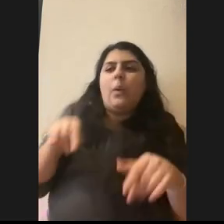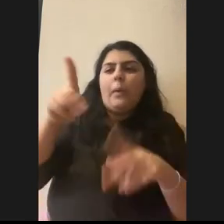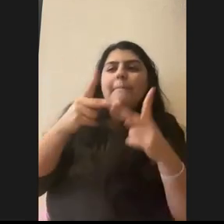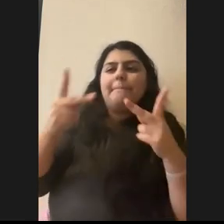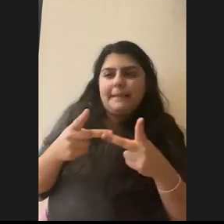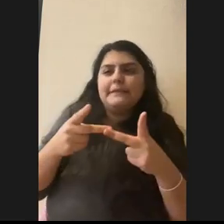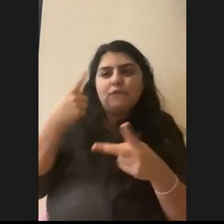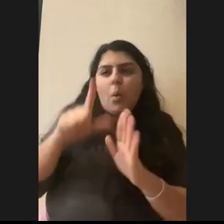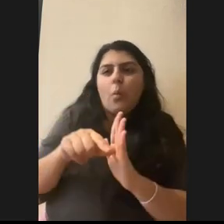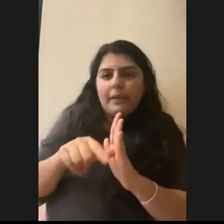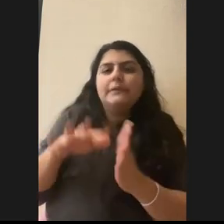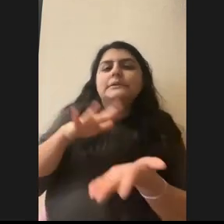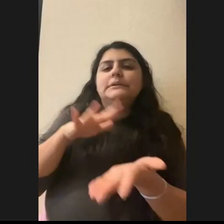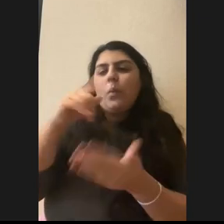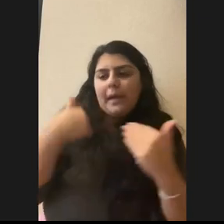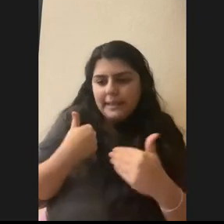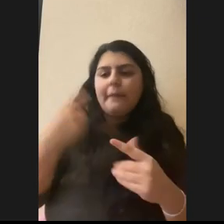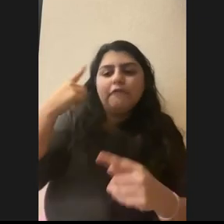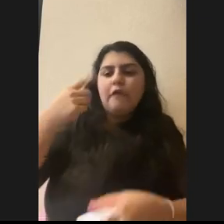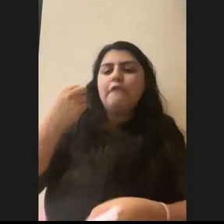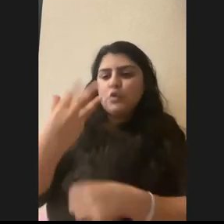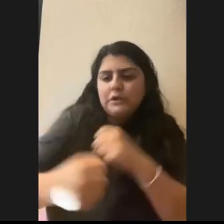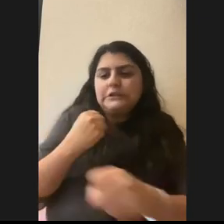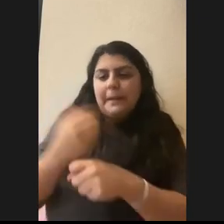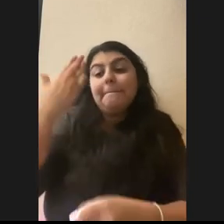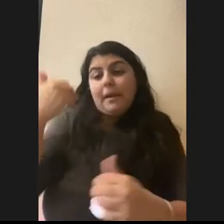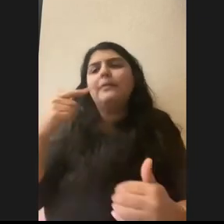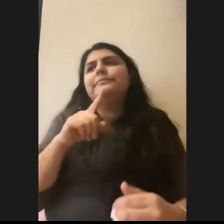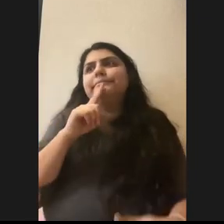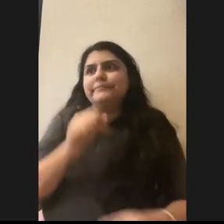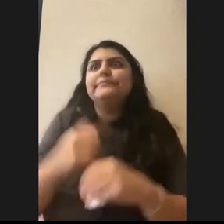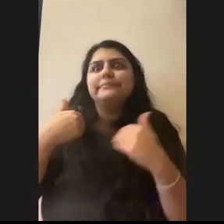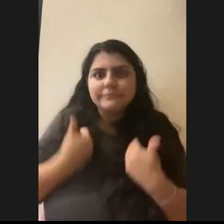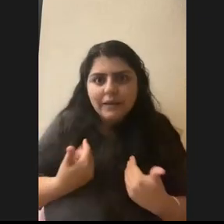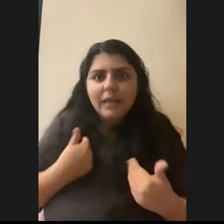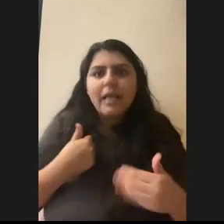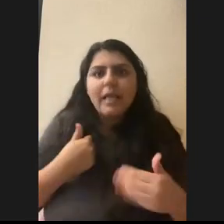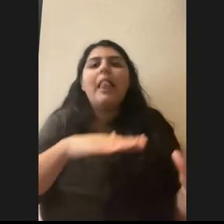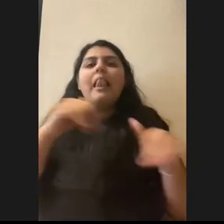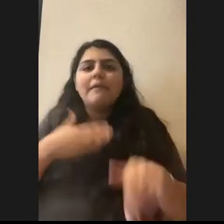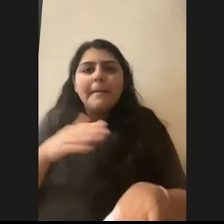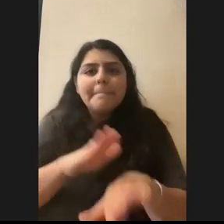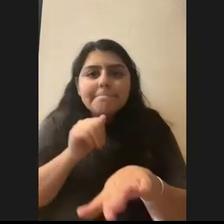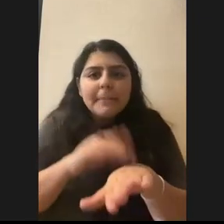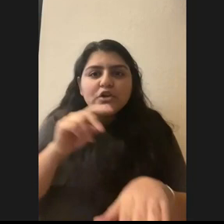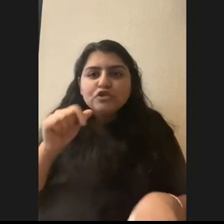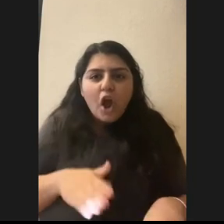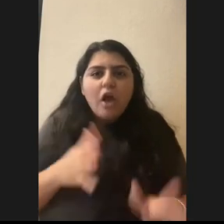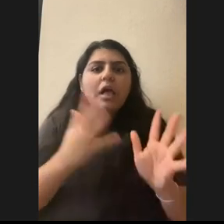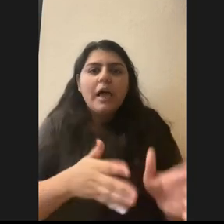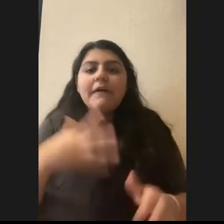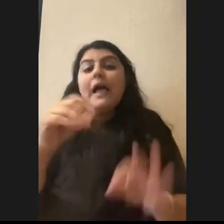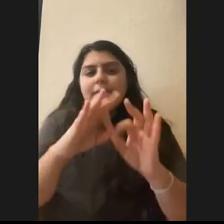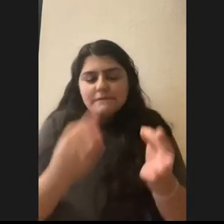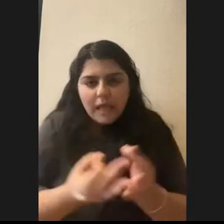just because it does get tiring. It's, you have to leave your family. I had to leave my pet behind my dog because I can't just take